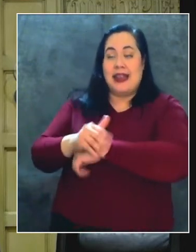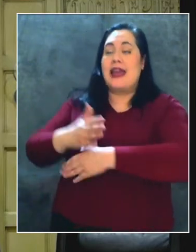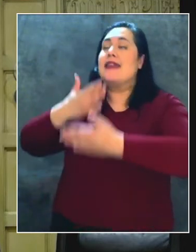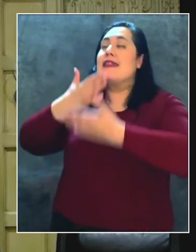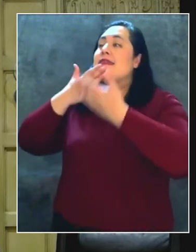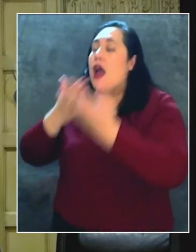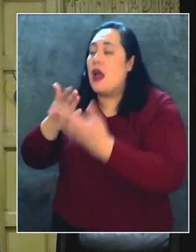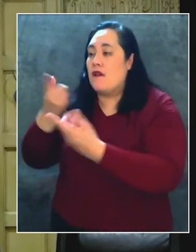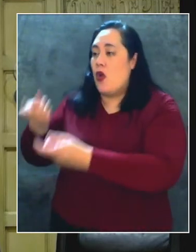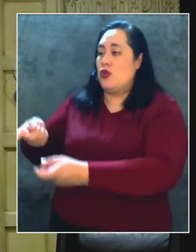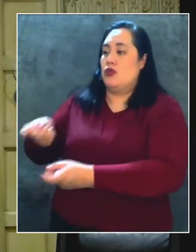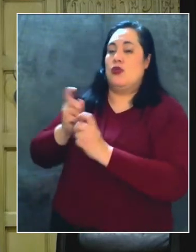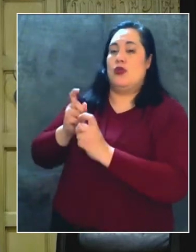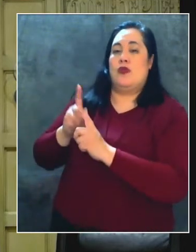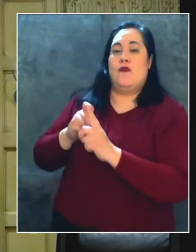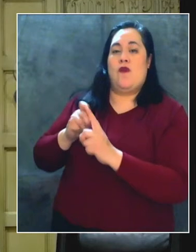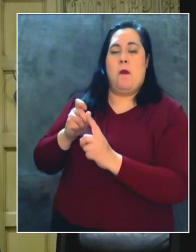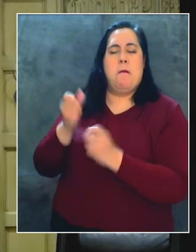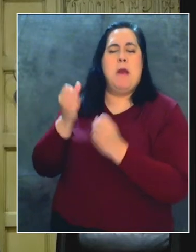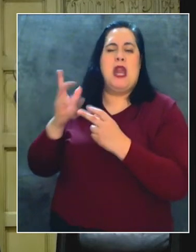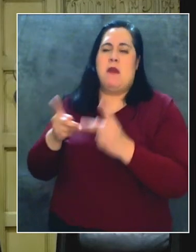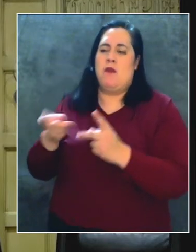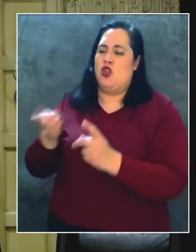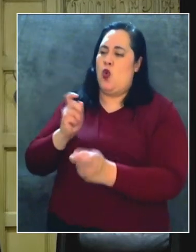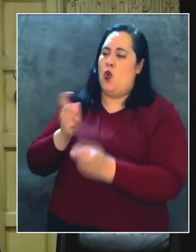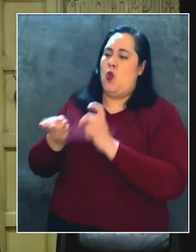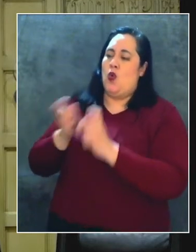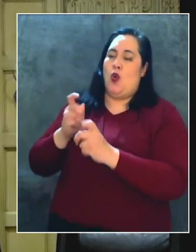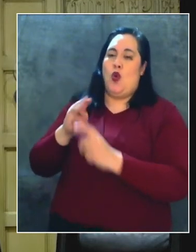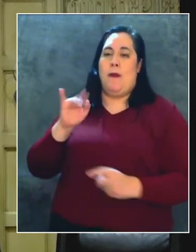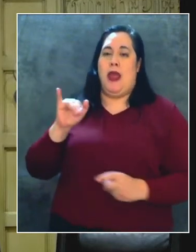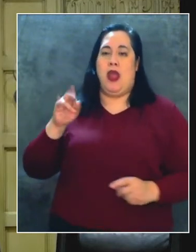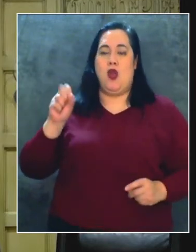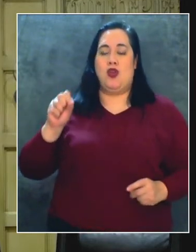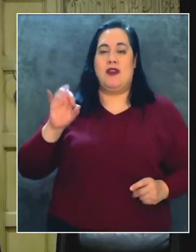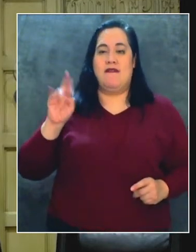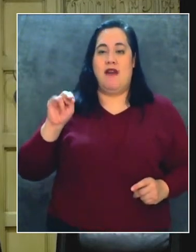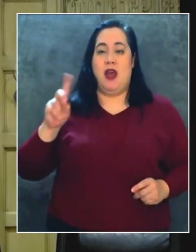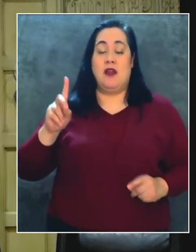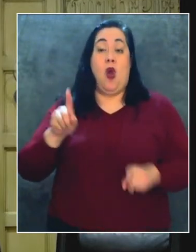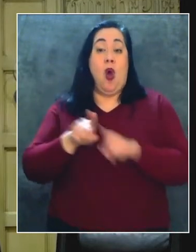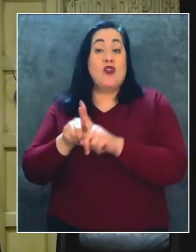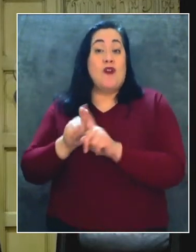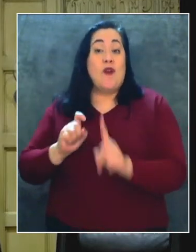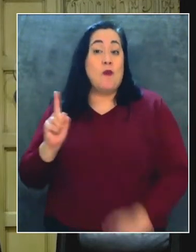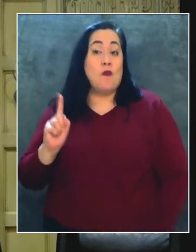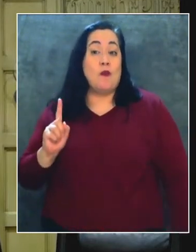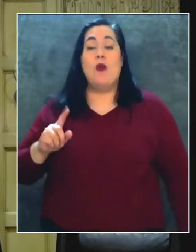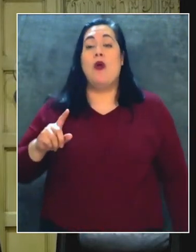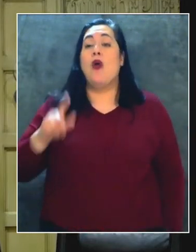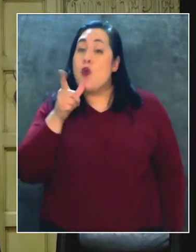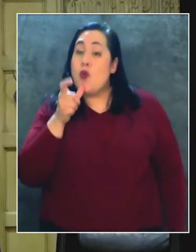donaciones de mucha gente y la donación de Kelsey y Bobby